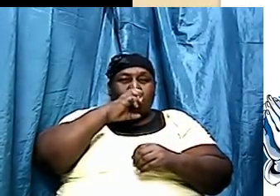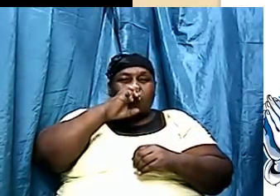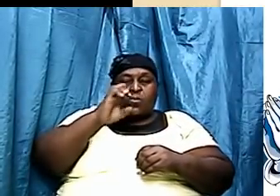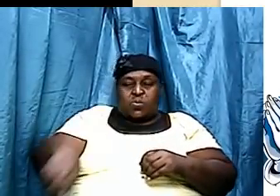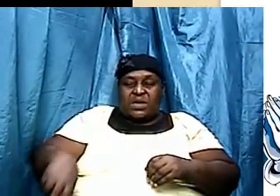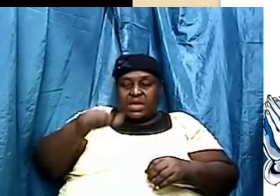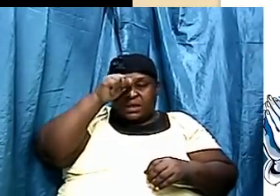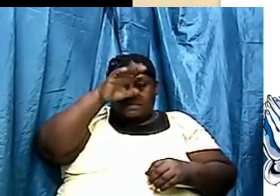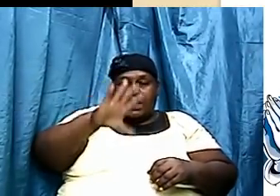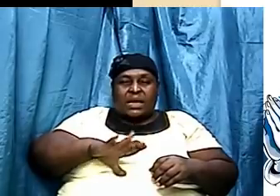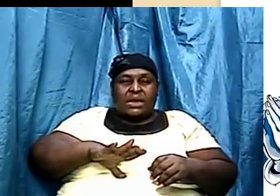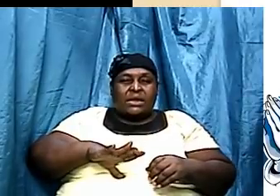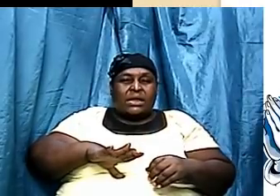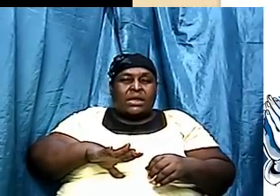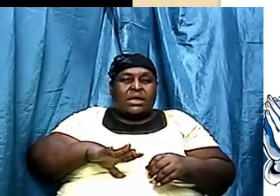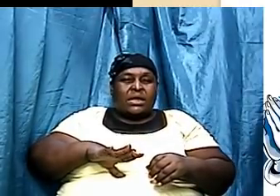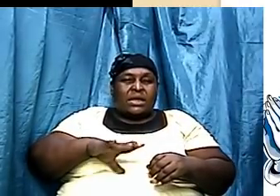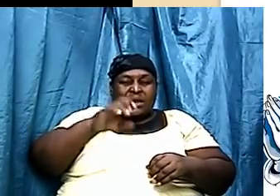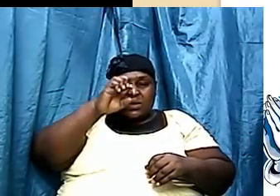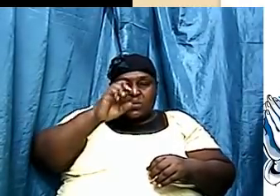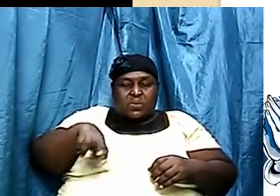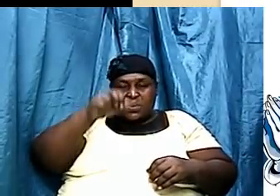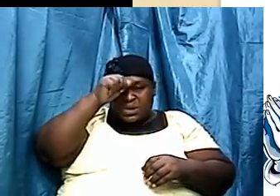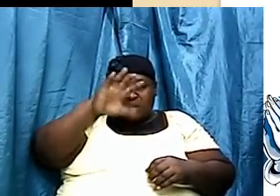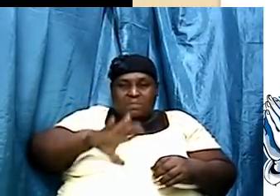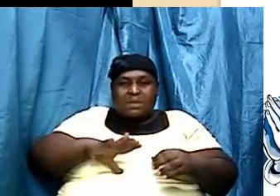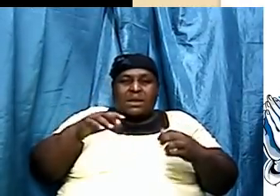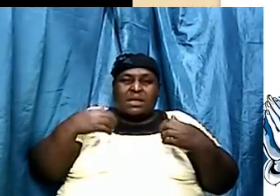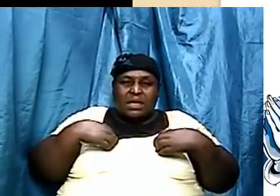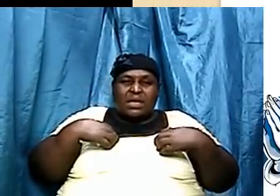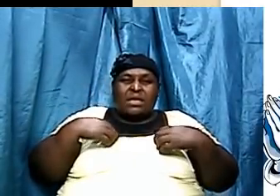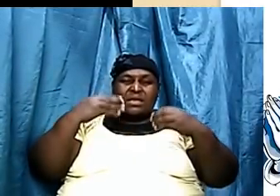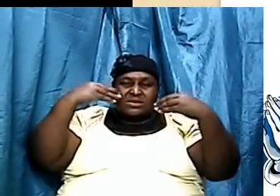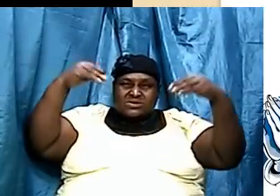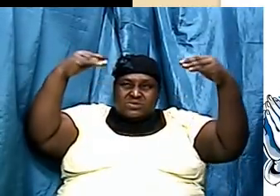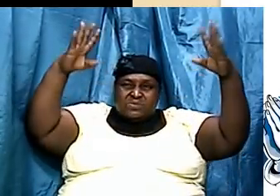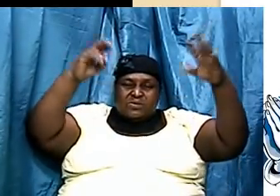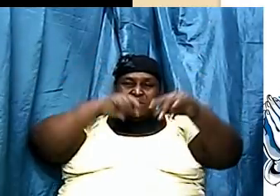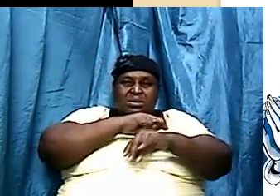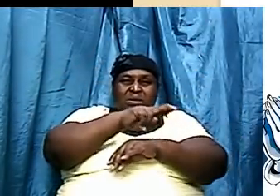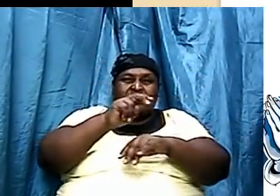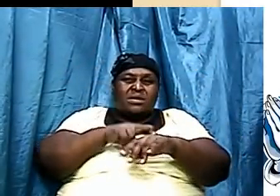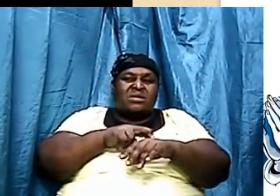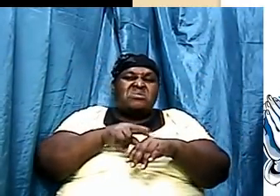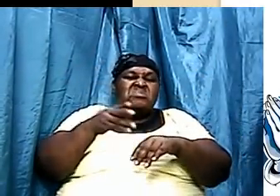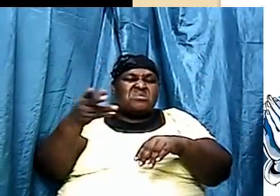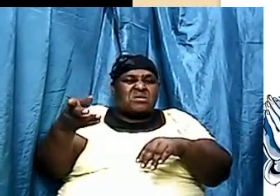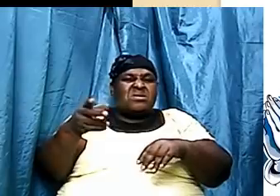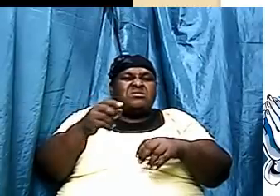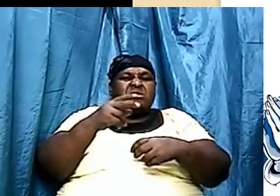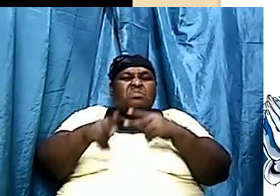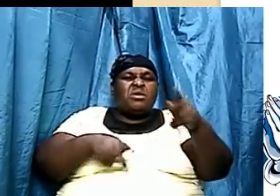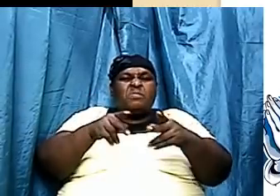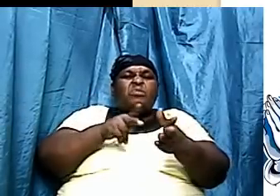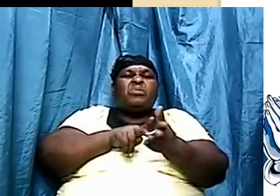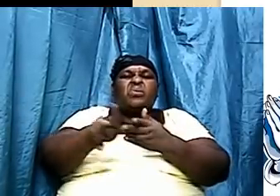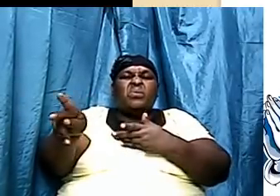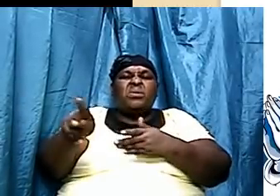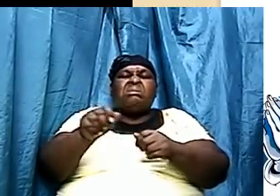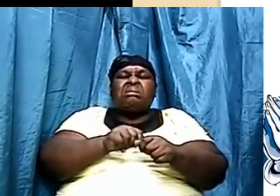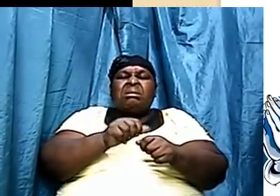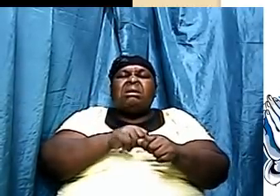And he believed that he had a superior nation. He believed that his set of people were the pure people. And everybody else